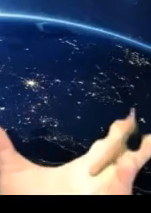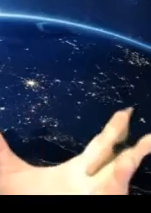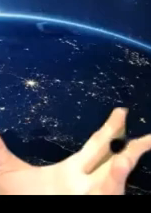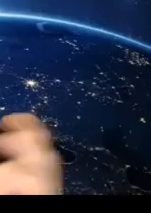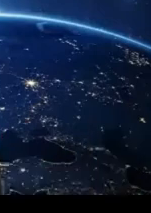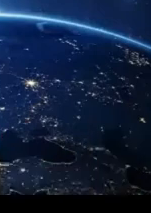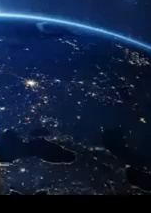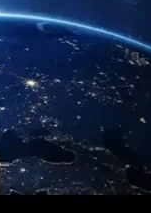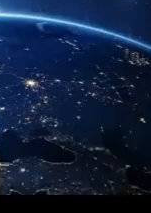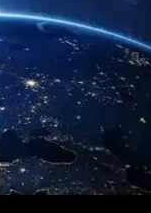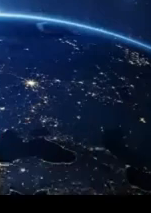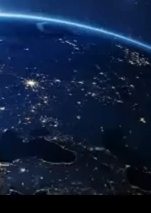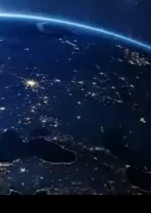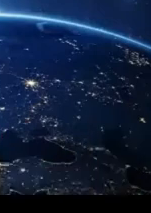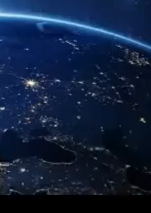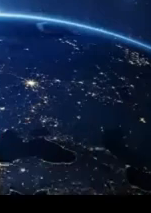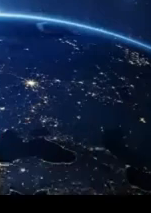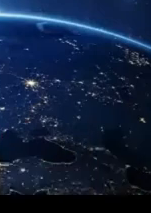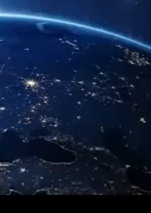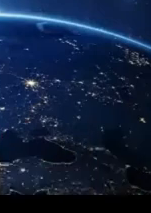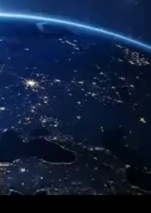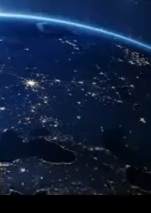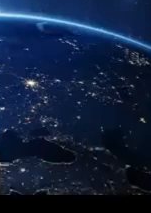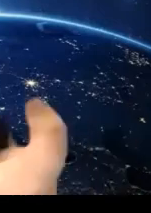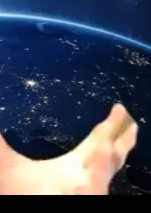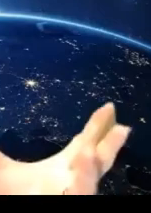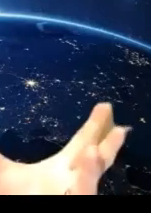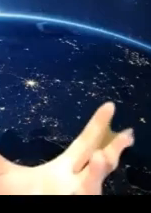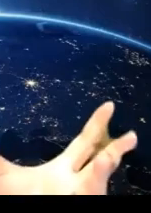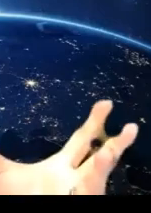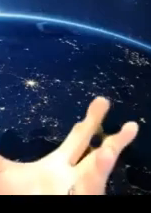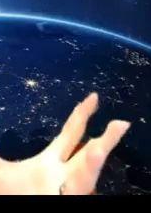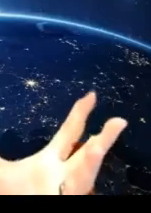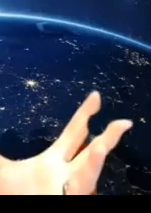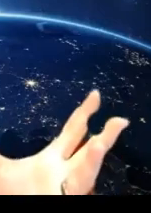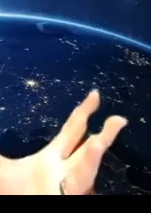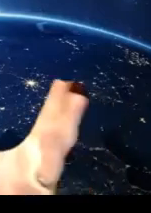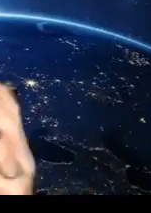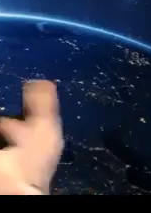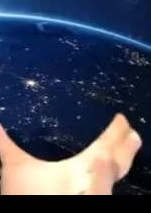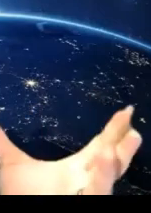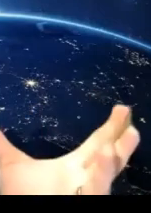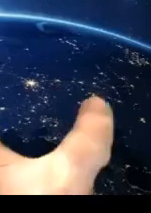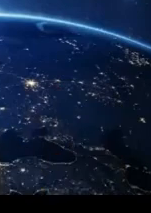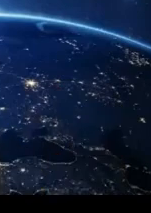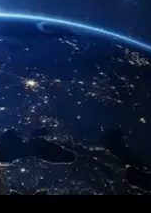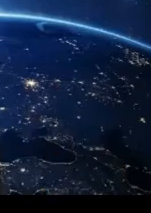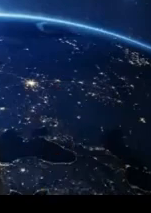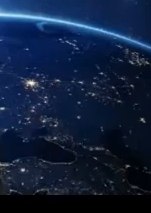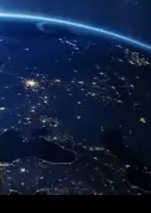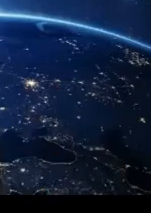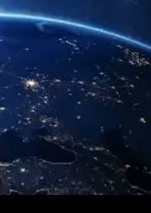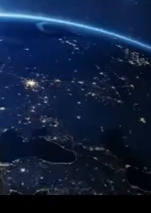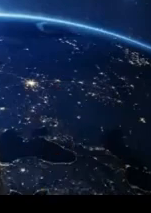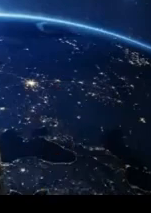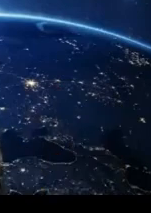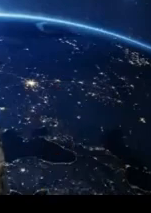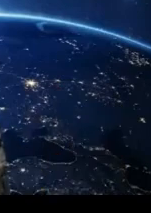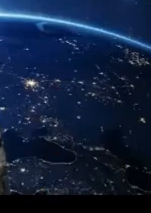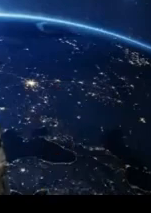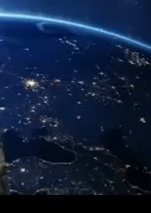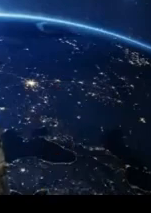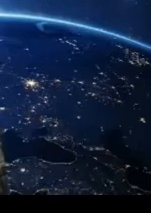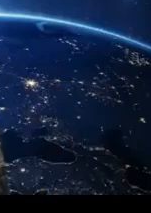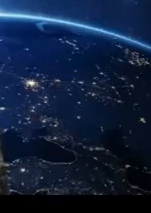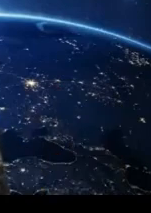lovely quaint campus university up in North Staffordshire. One day we may get back to in-person talks. I'd love to welcome you to our